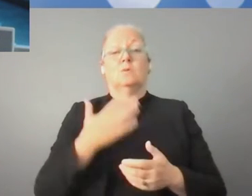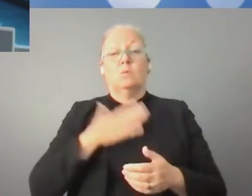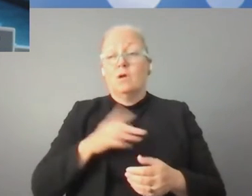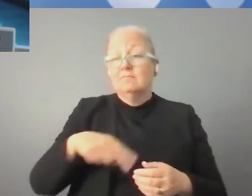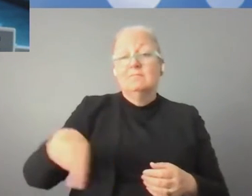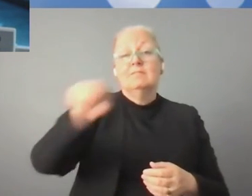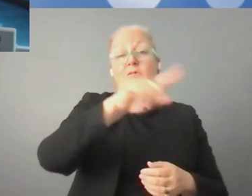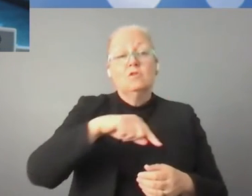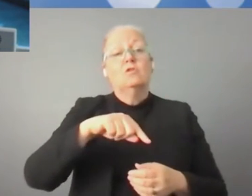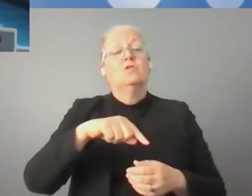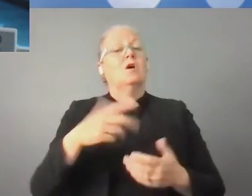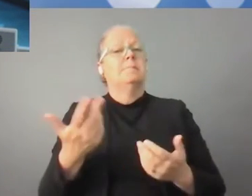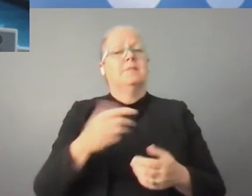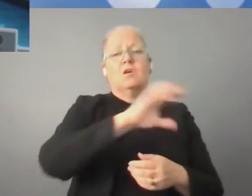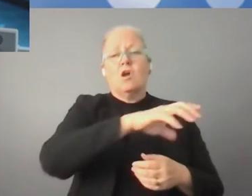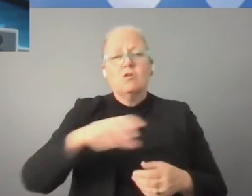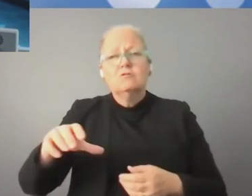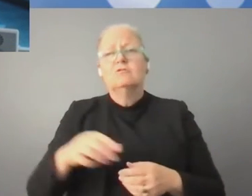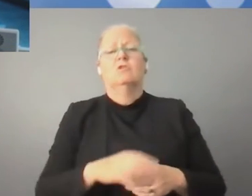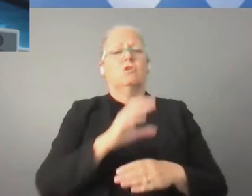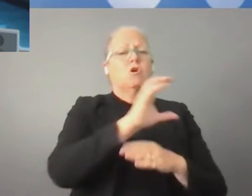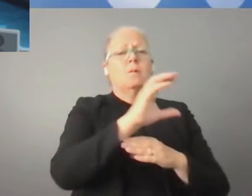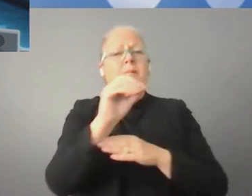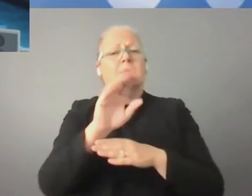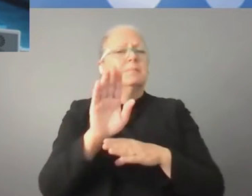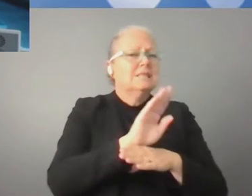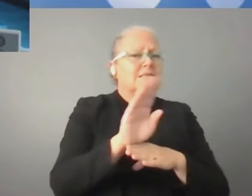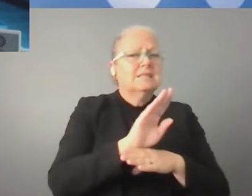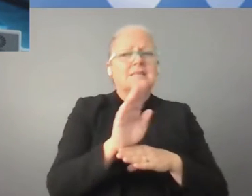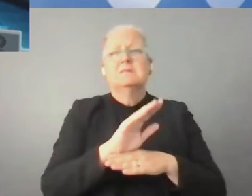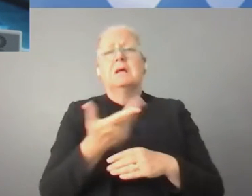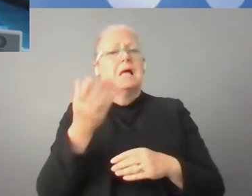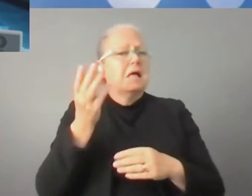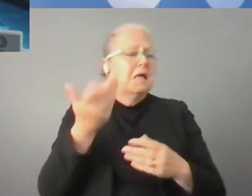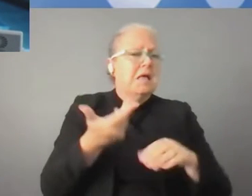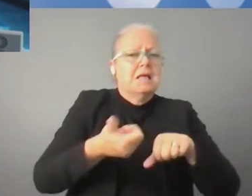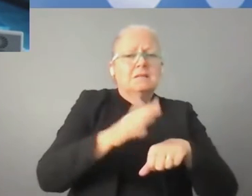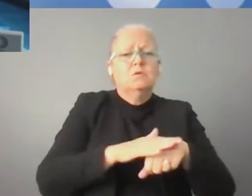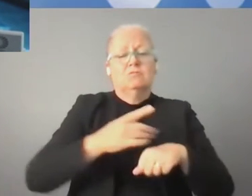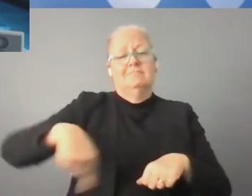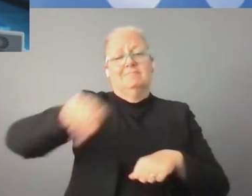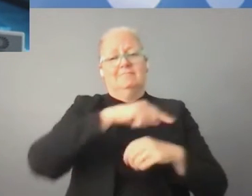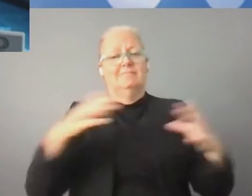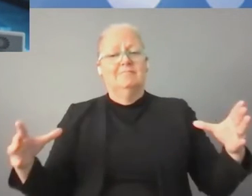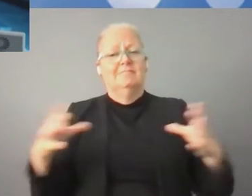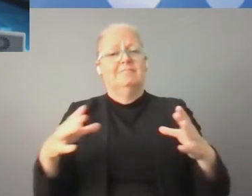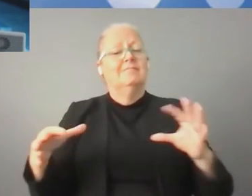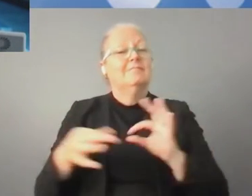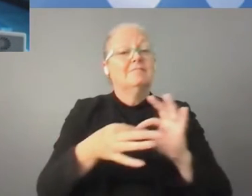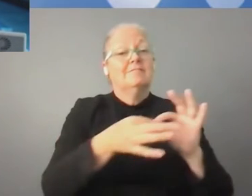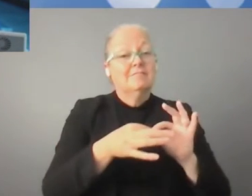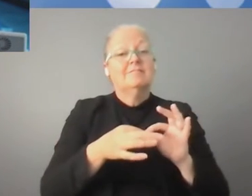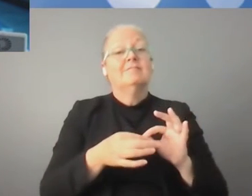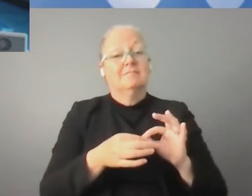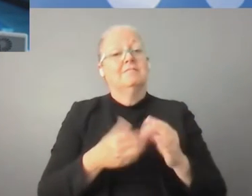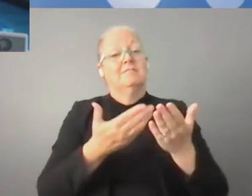companies and experts' communities. We are very honored to have received the UN confirmation